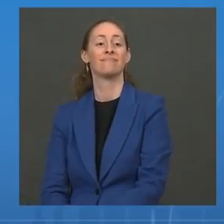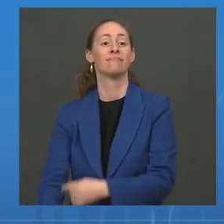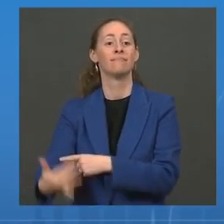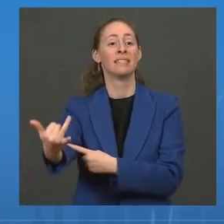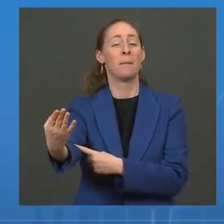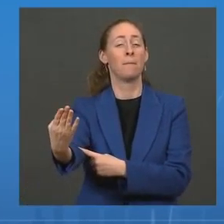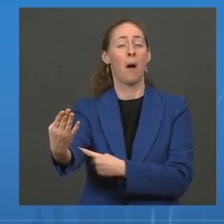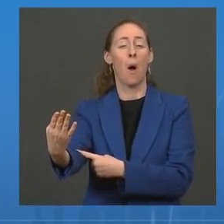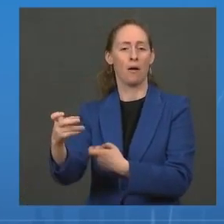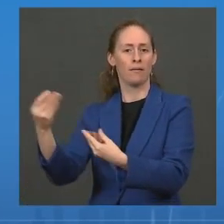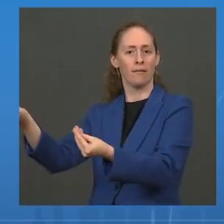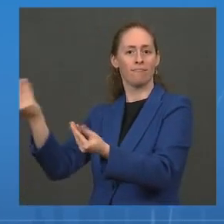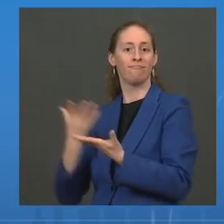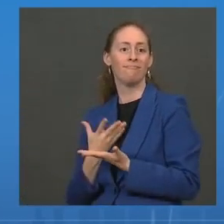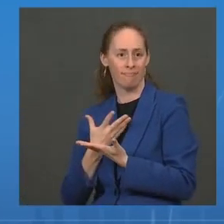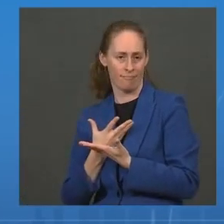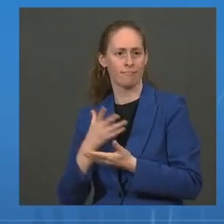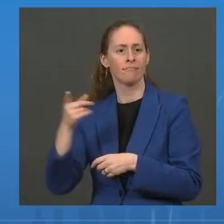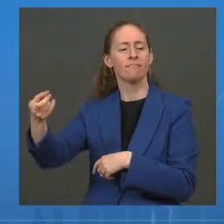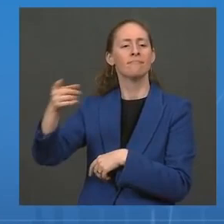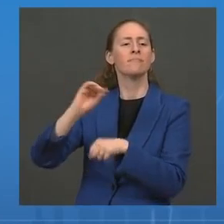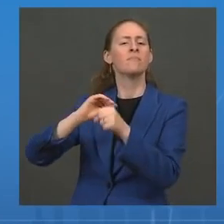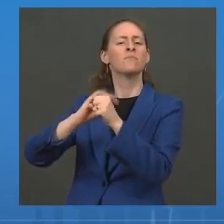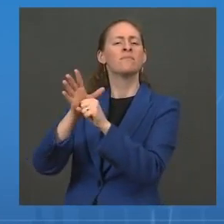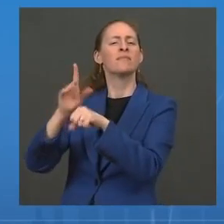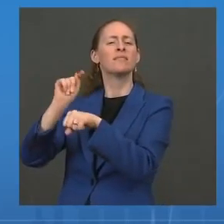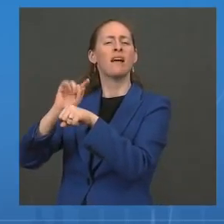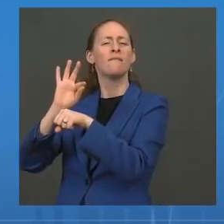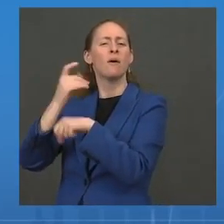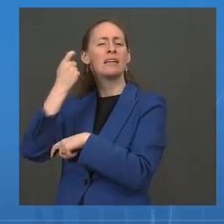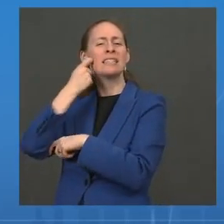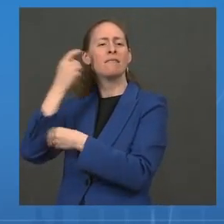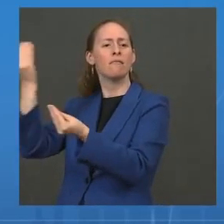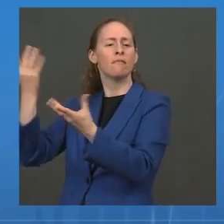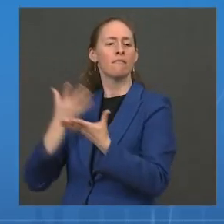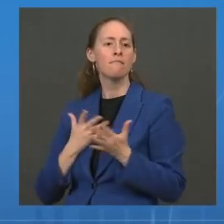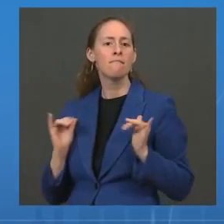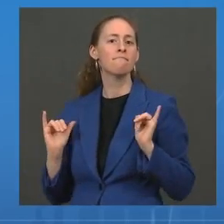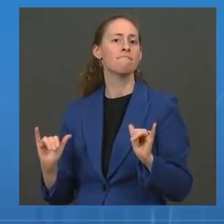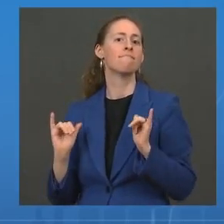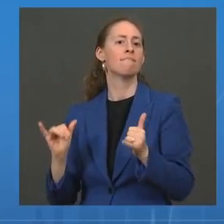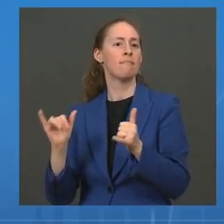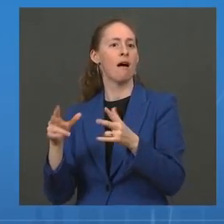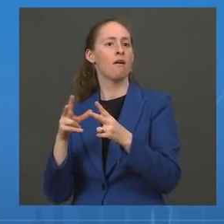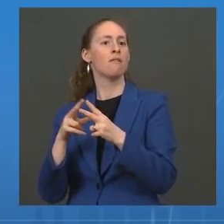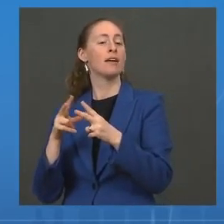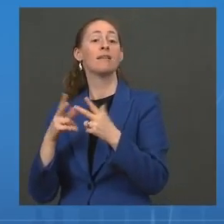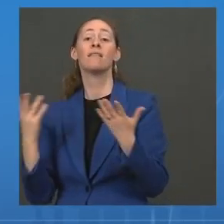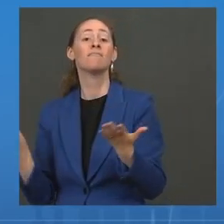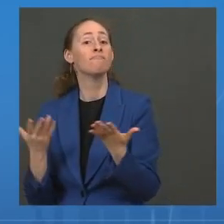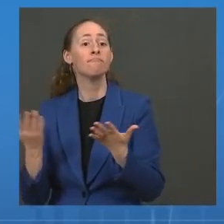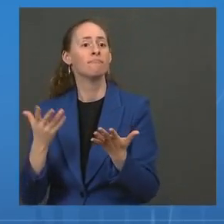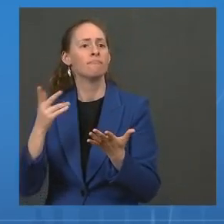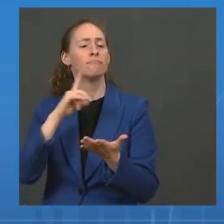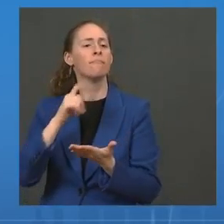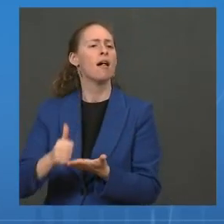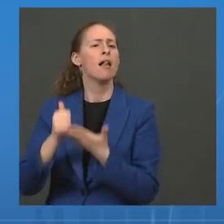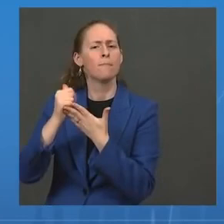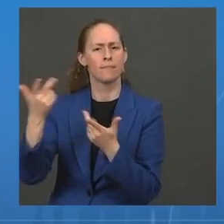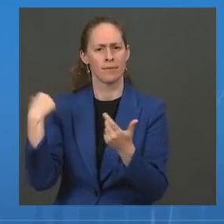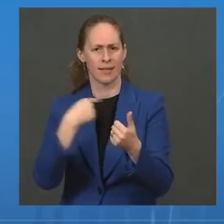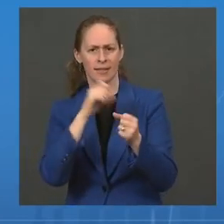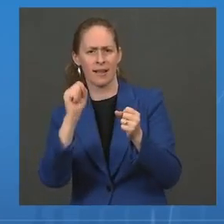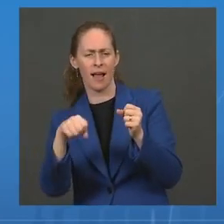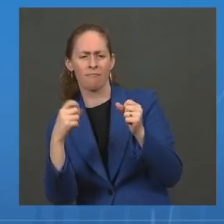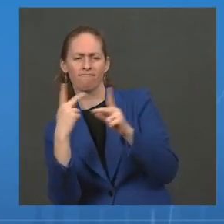Equity Task Force, which will help us do just that. The report includes recommendations and how we can continue mitigating